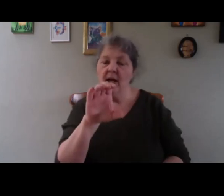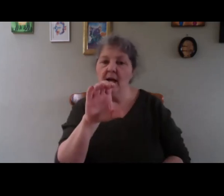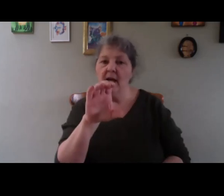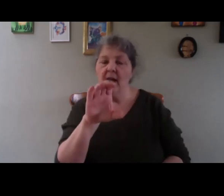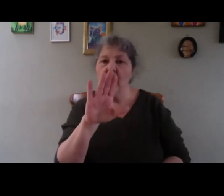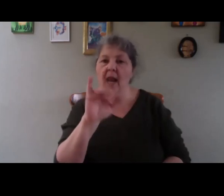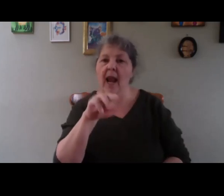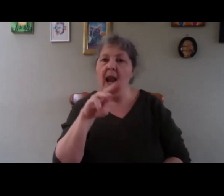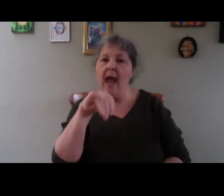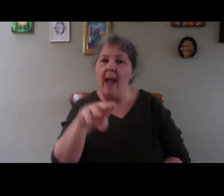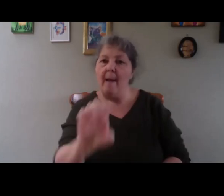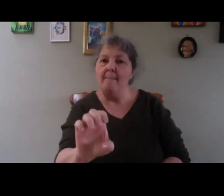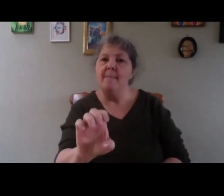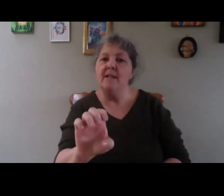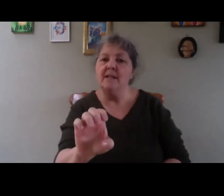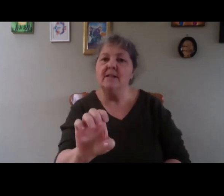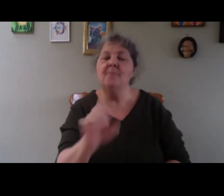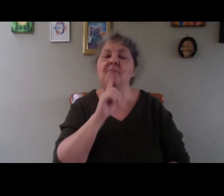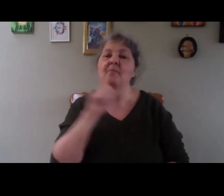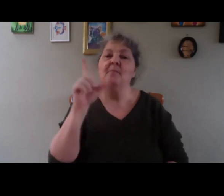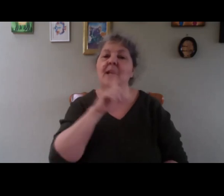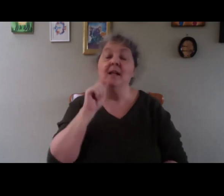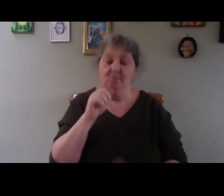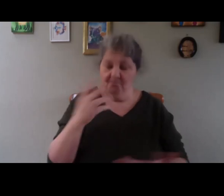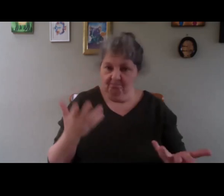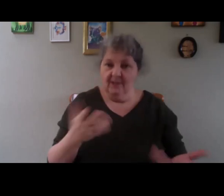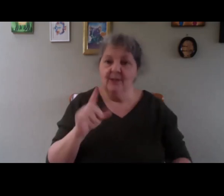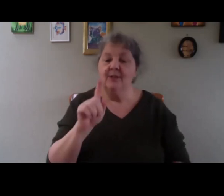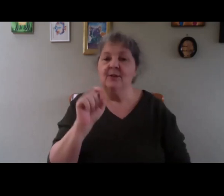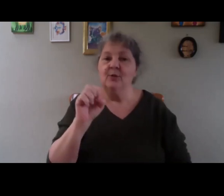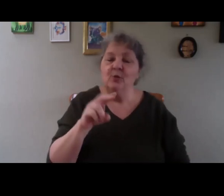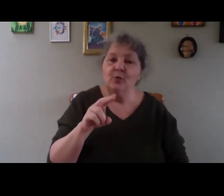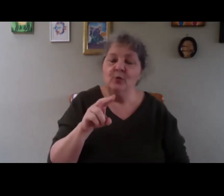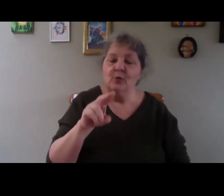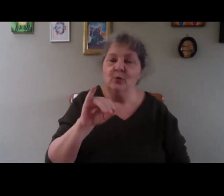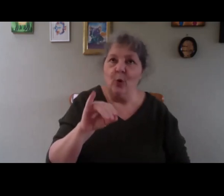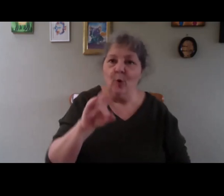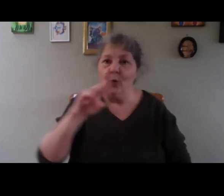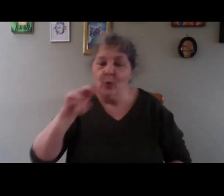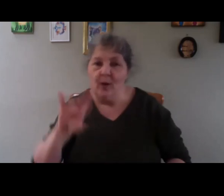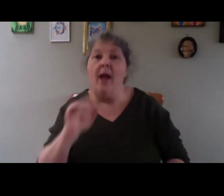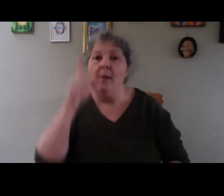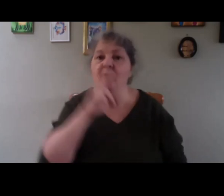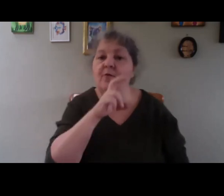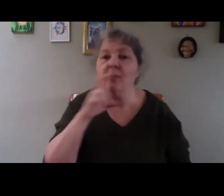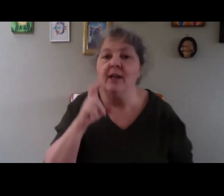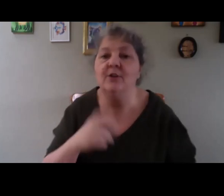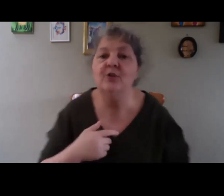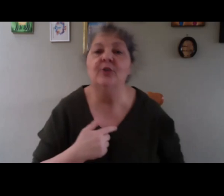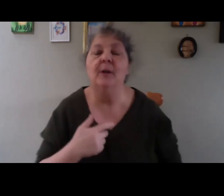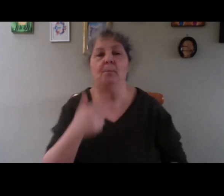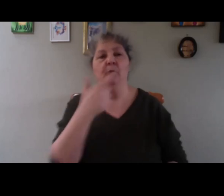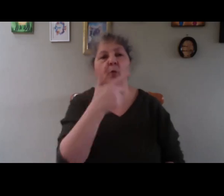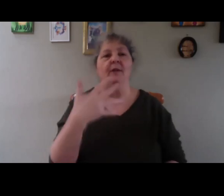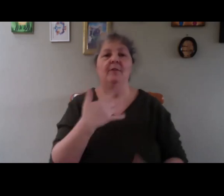So, my name is Tonki de Toulguet. I'm French. We came 25 years or even